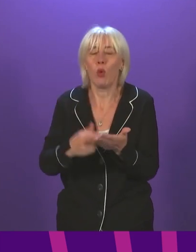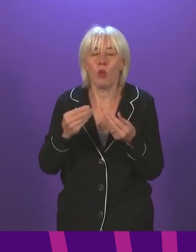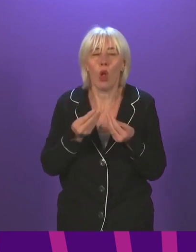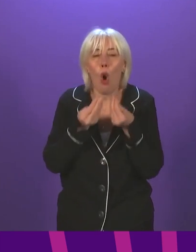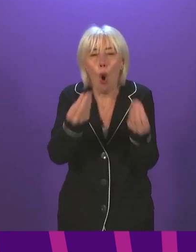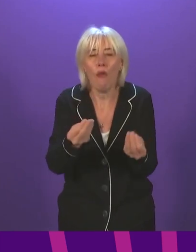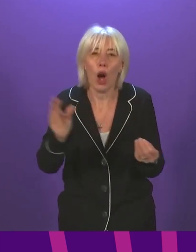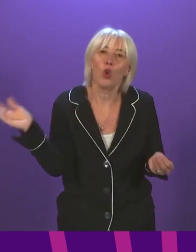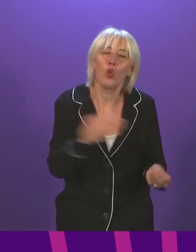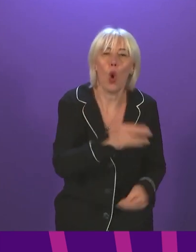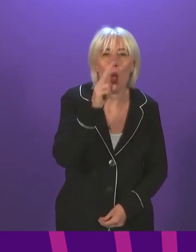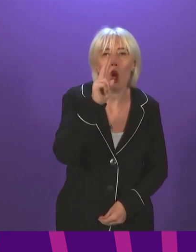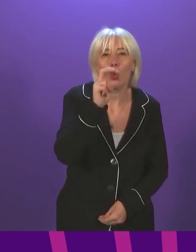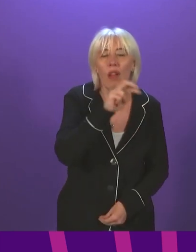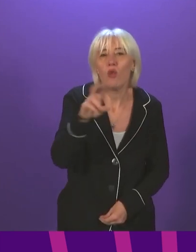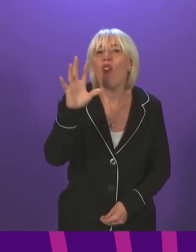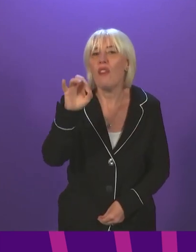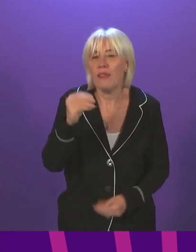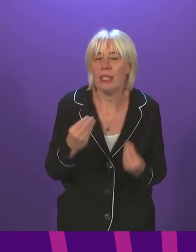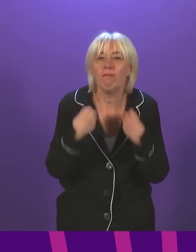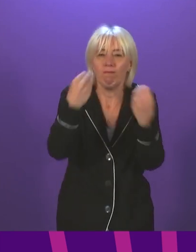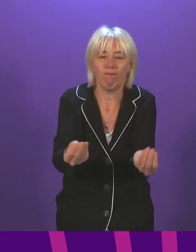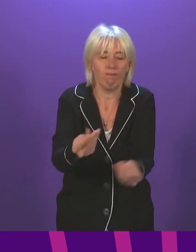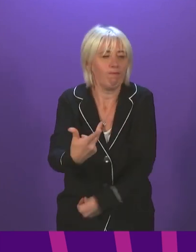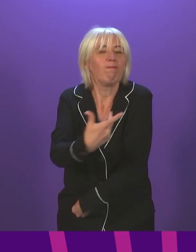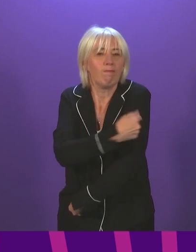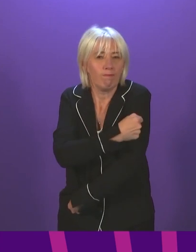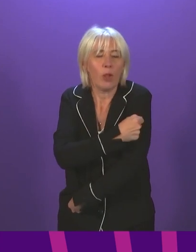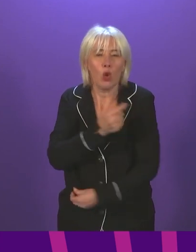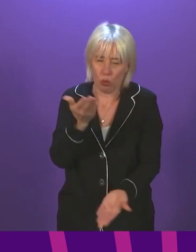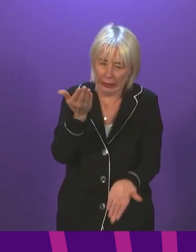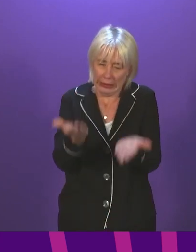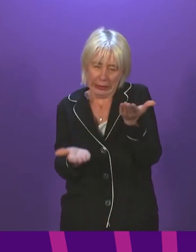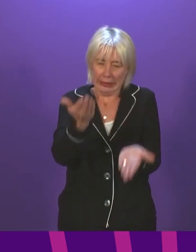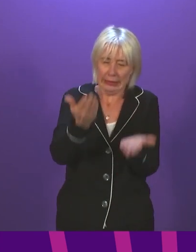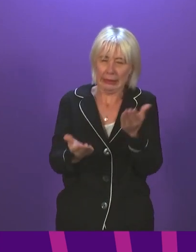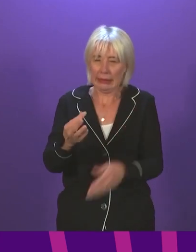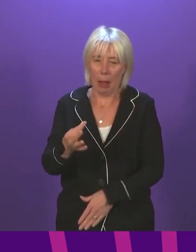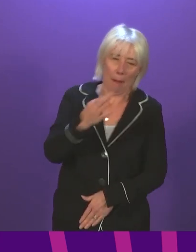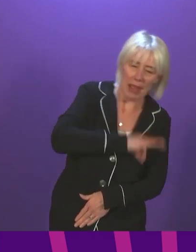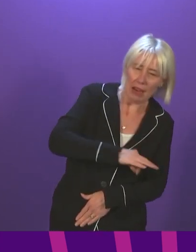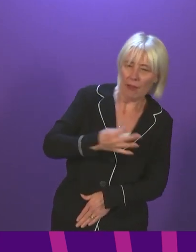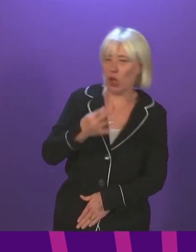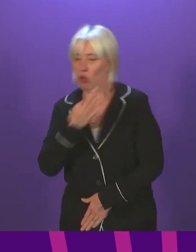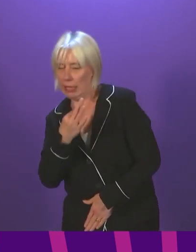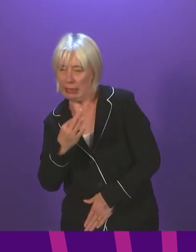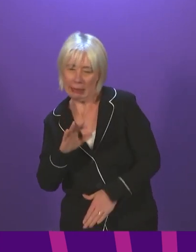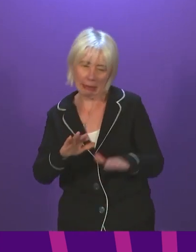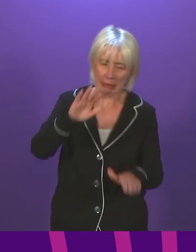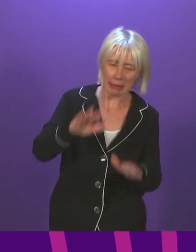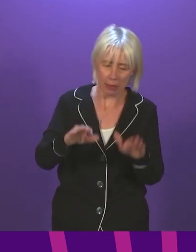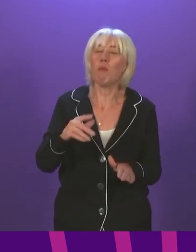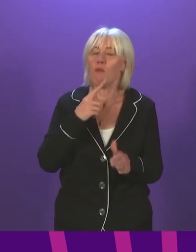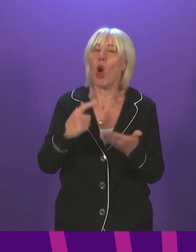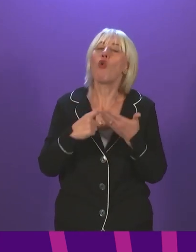-year-olds is justified. Taking this broader view of the benefits and risks of vaccination, the CMOs are recommending that